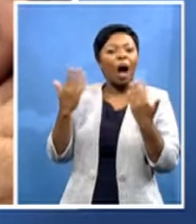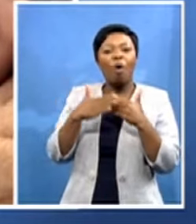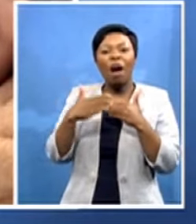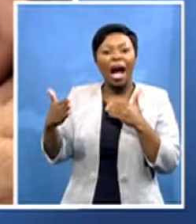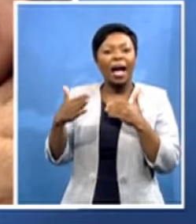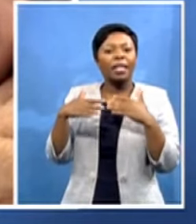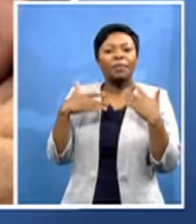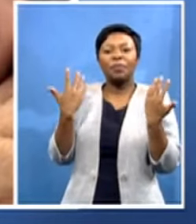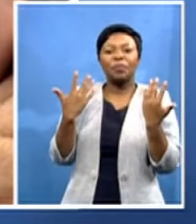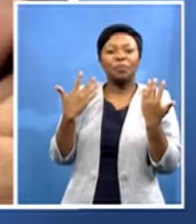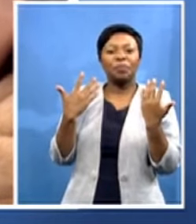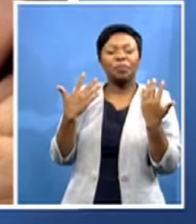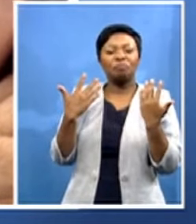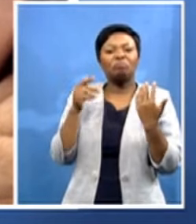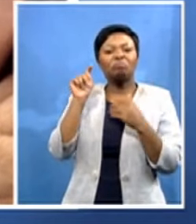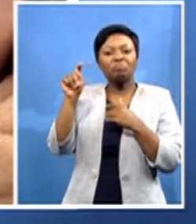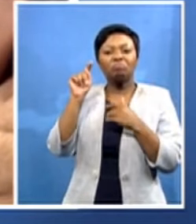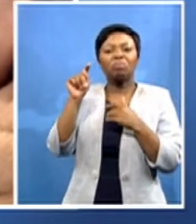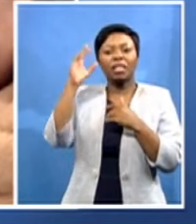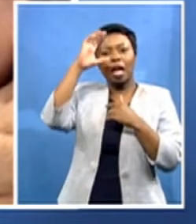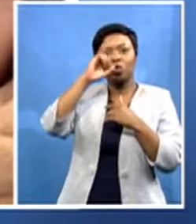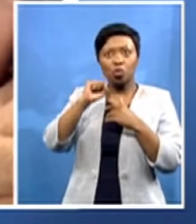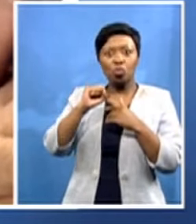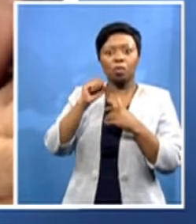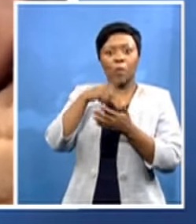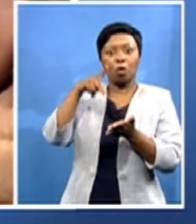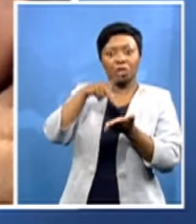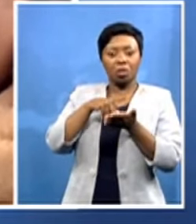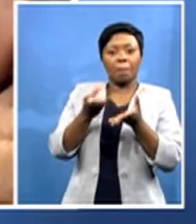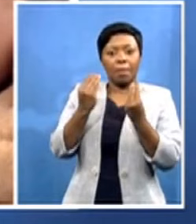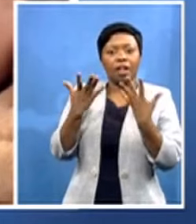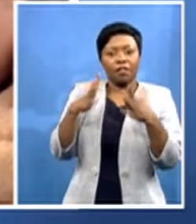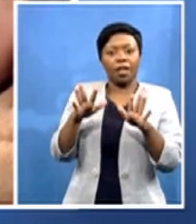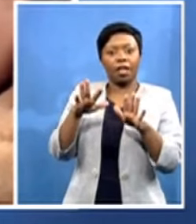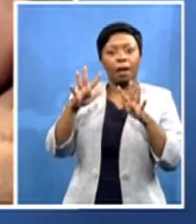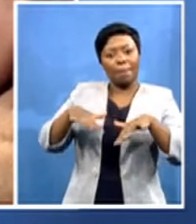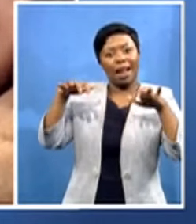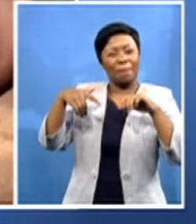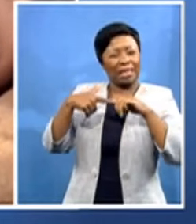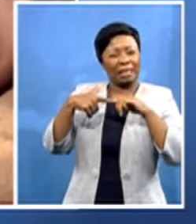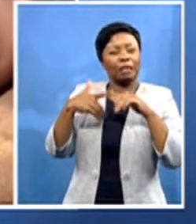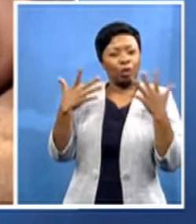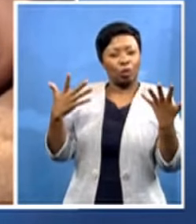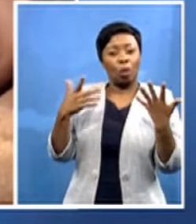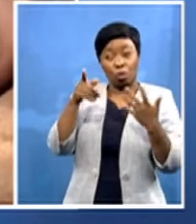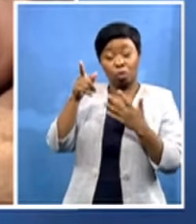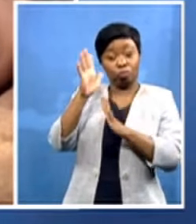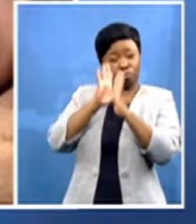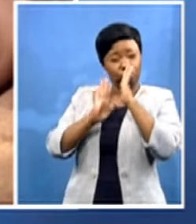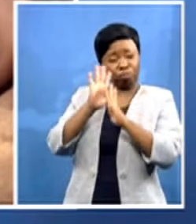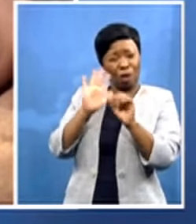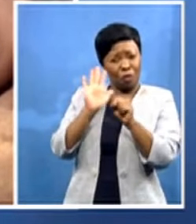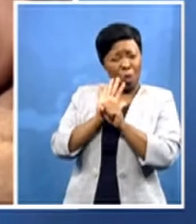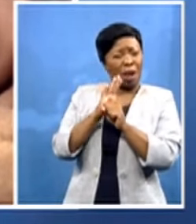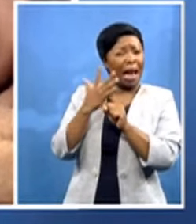assuming the position of president of the pan-african parliament are you able to tell us uh if there are other contenders in the